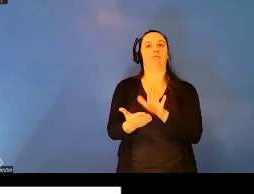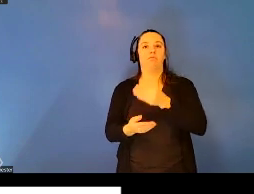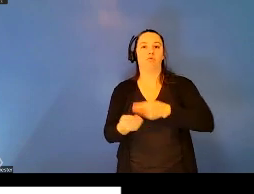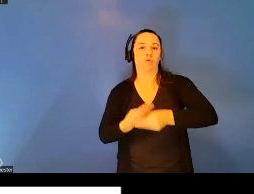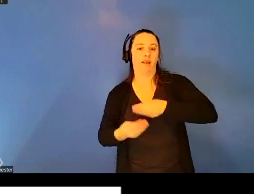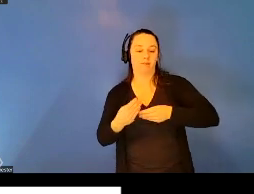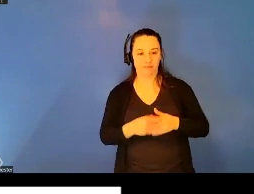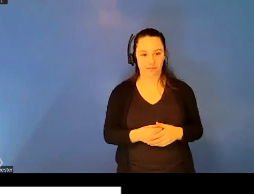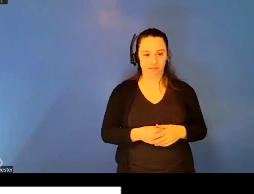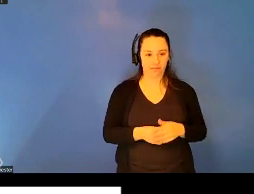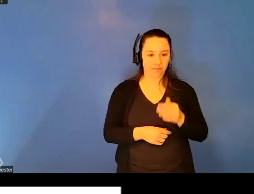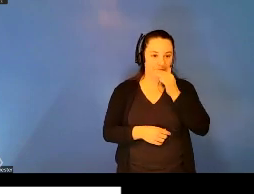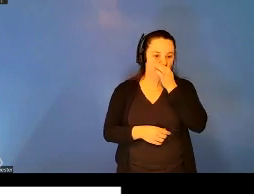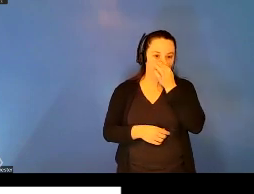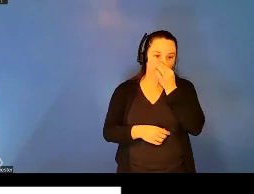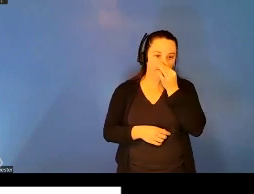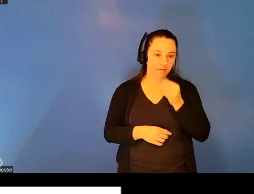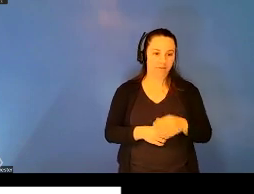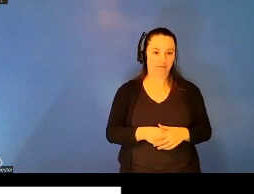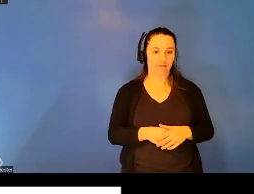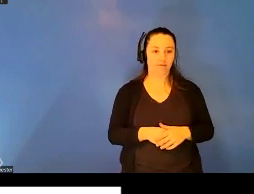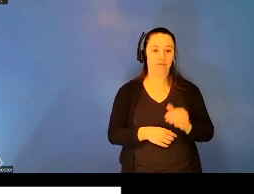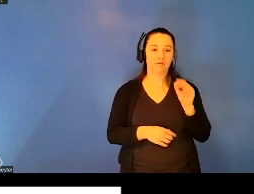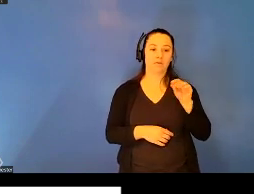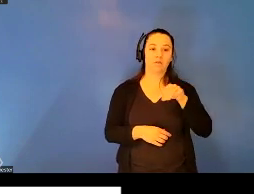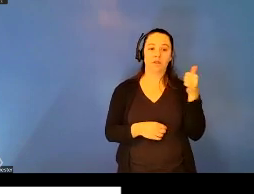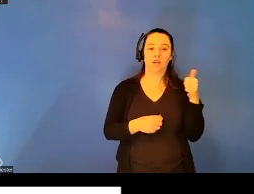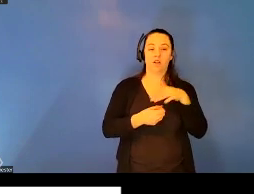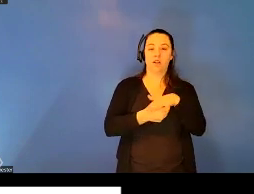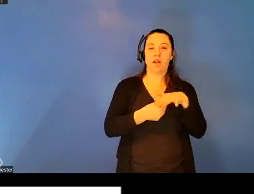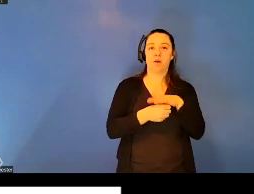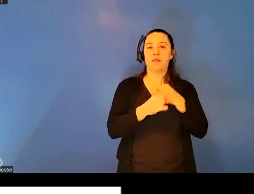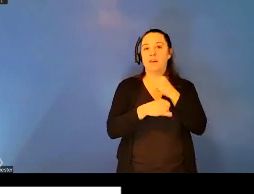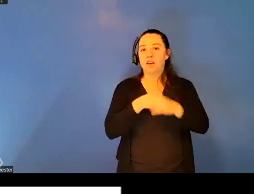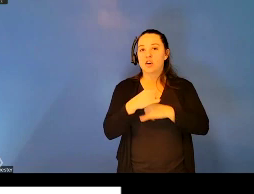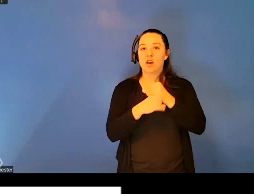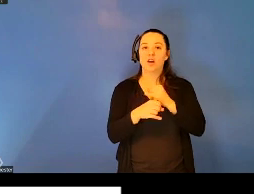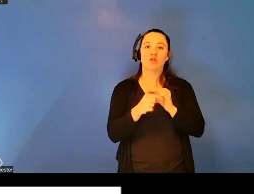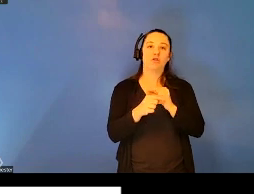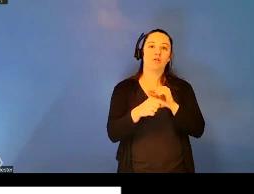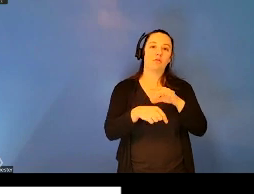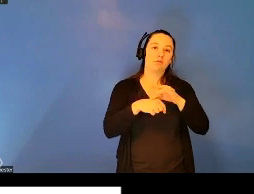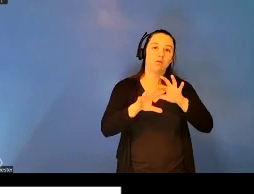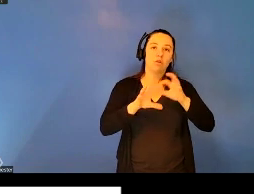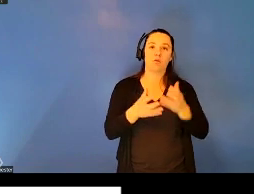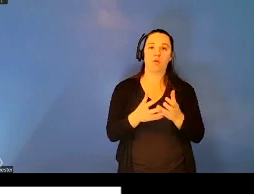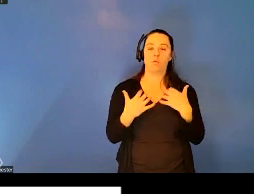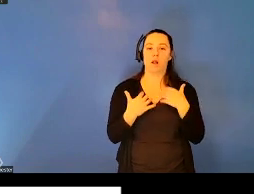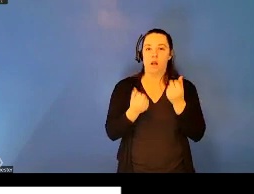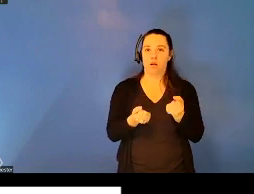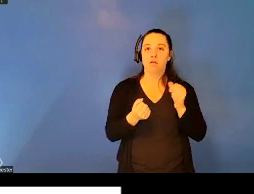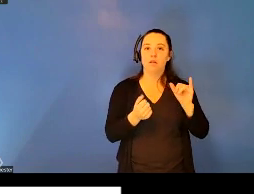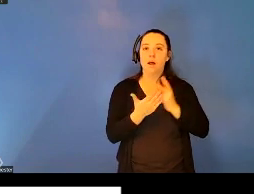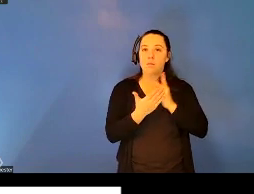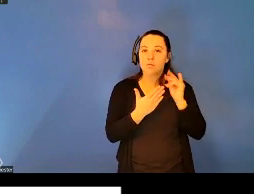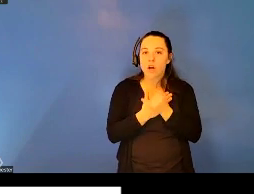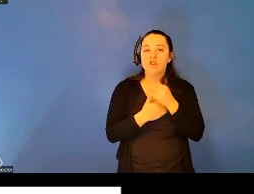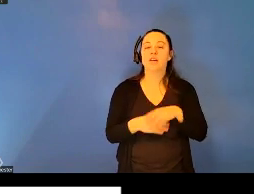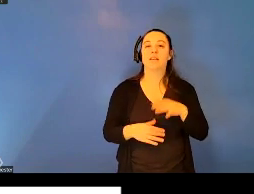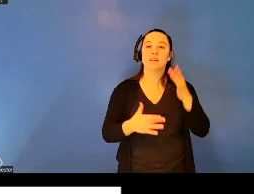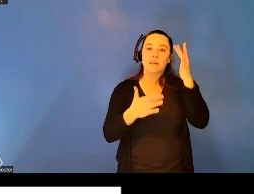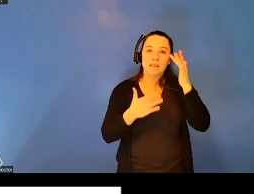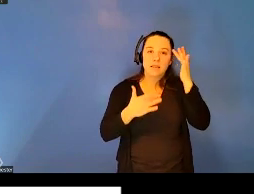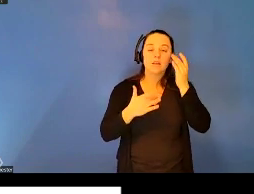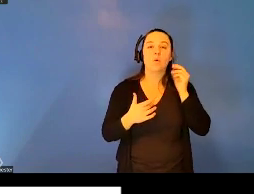So, unlike other areas of international global health such as products, projects of disease eradication in the mid-20th century, or even the